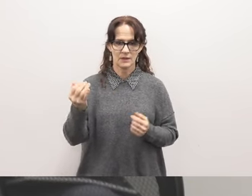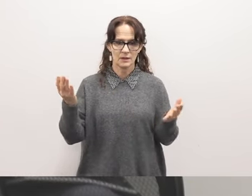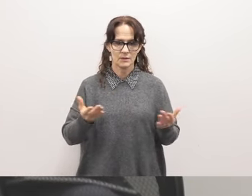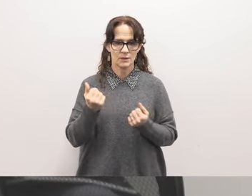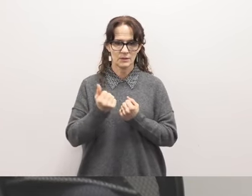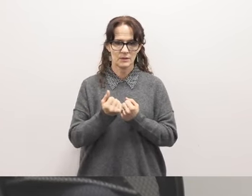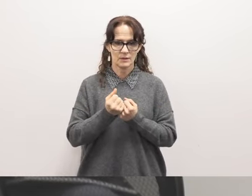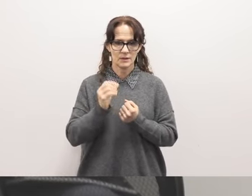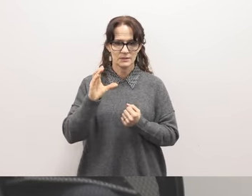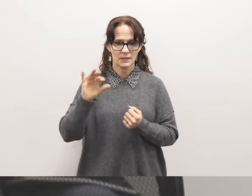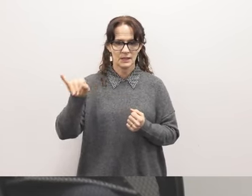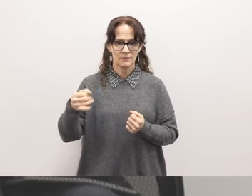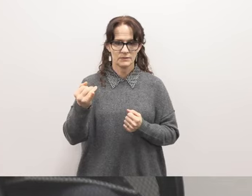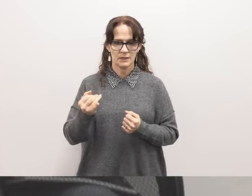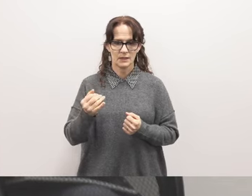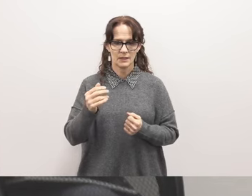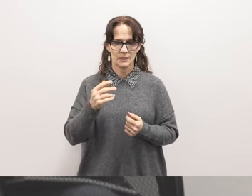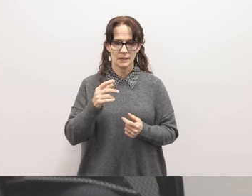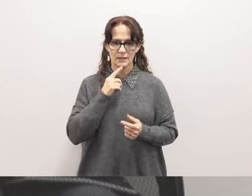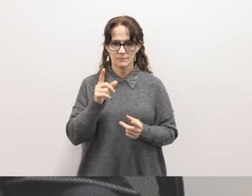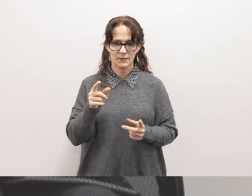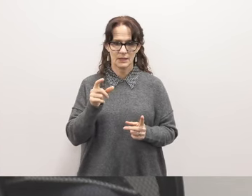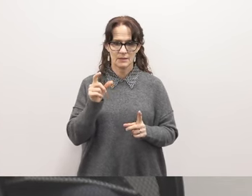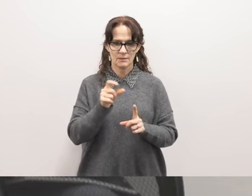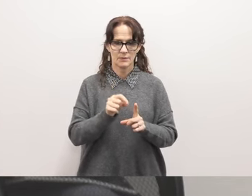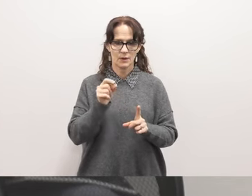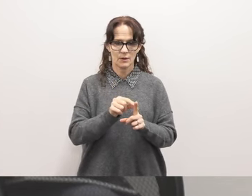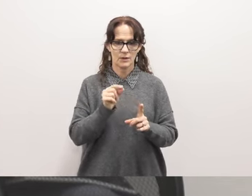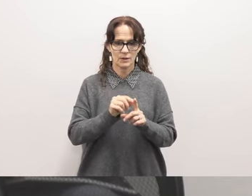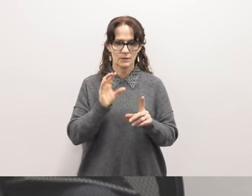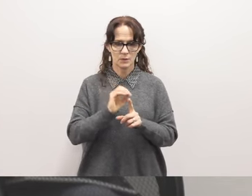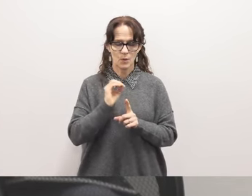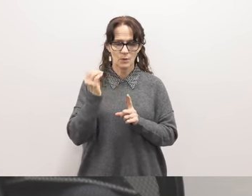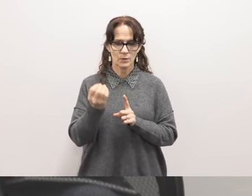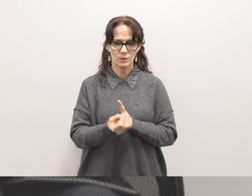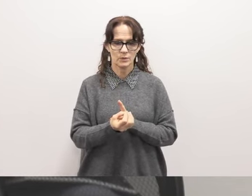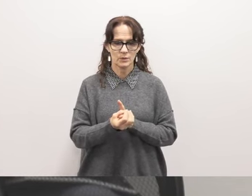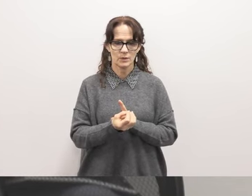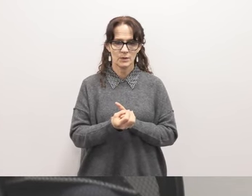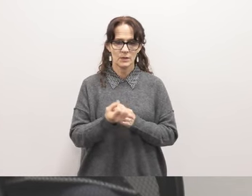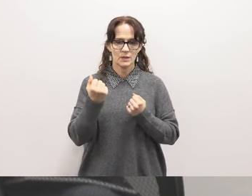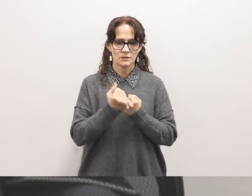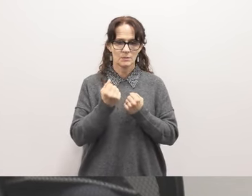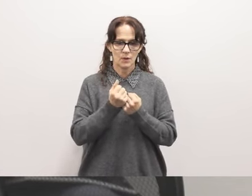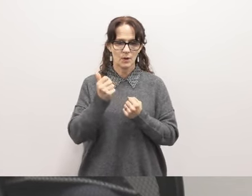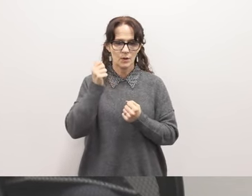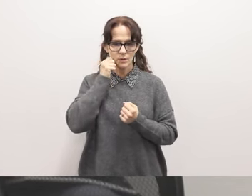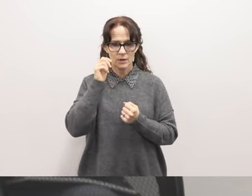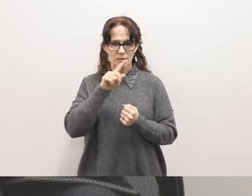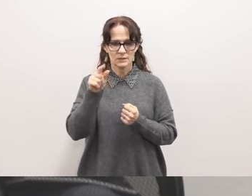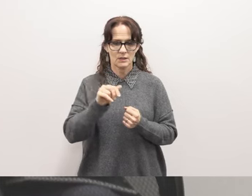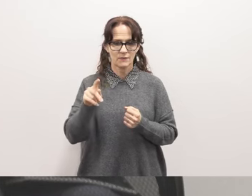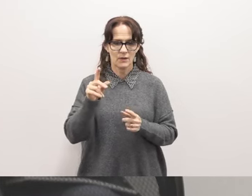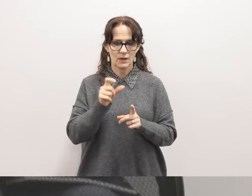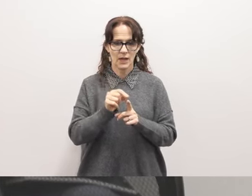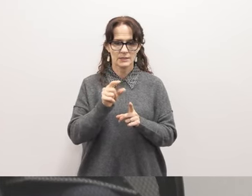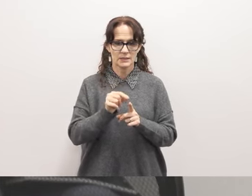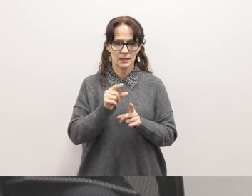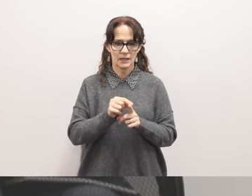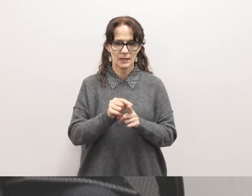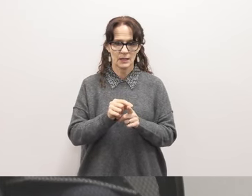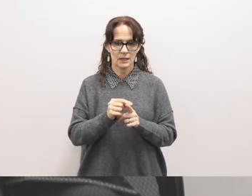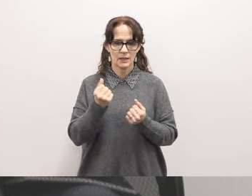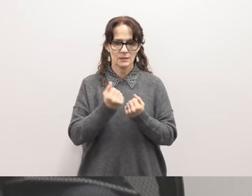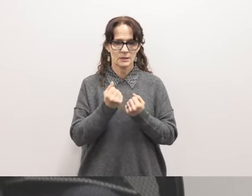to support CFJ because CFJ is being targeted as an organization that is supporting racist and xenophobic attacks for